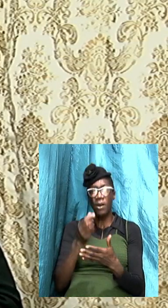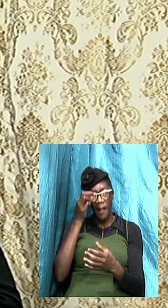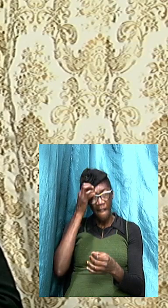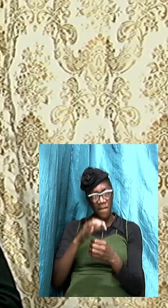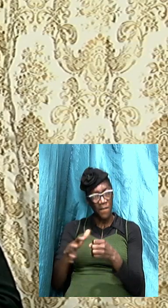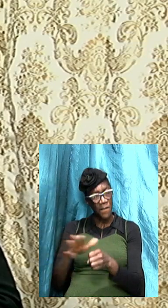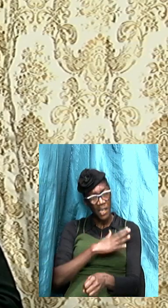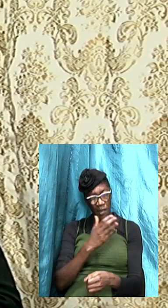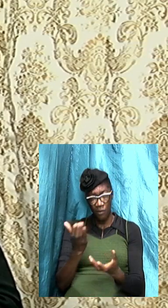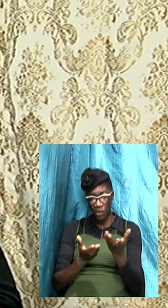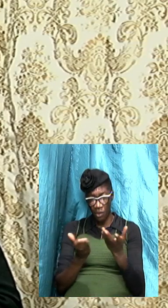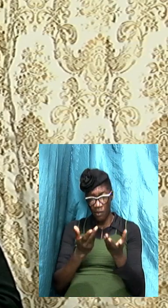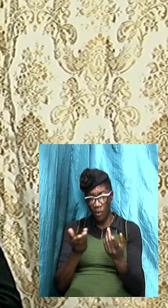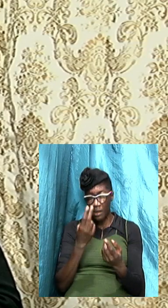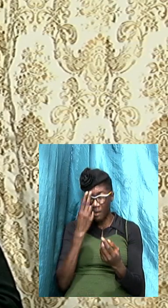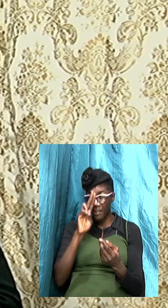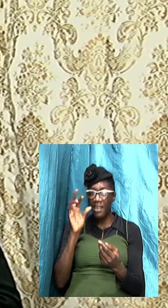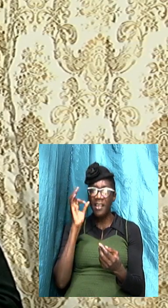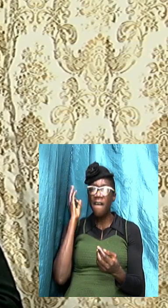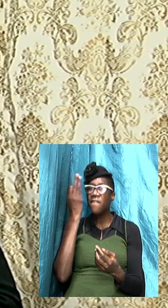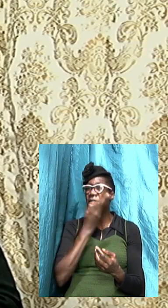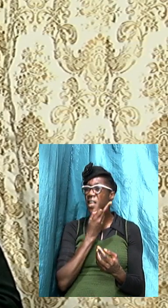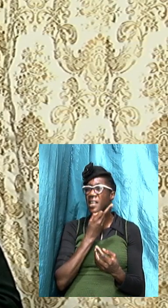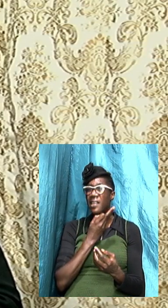face we want to bask in